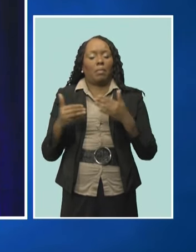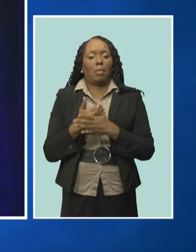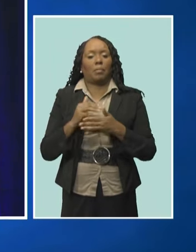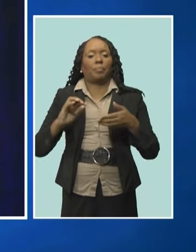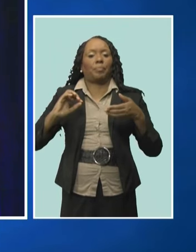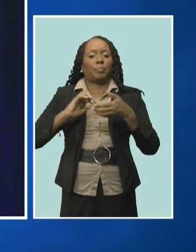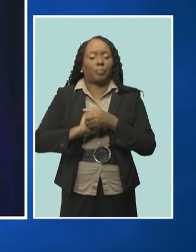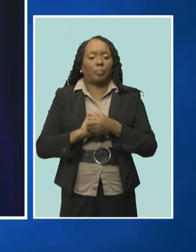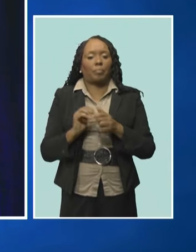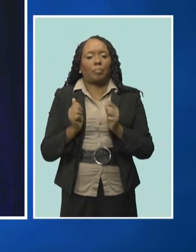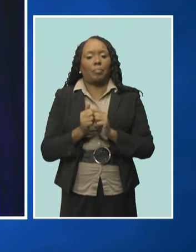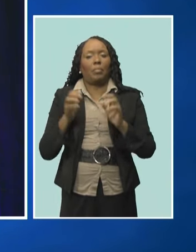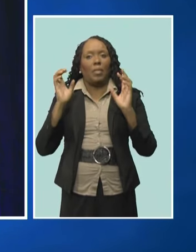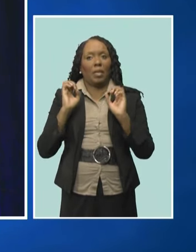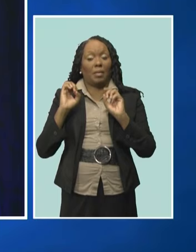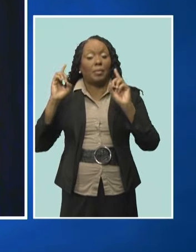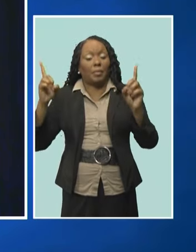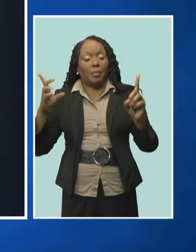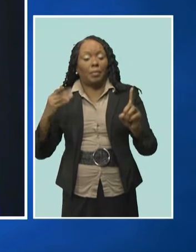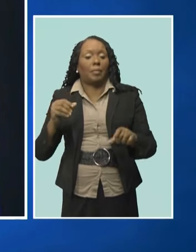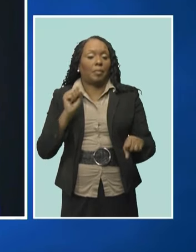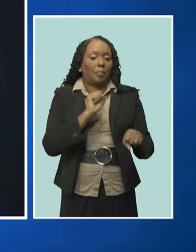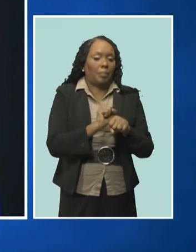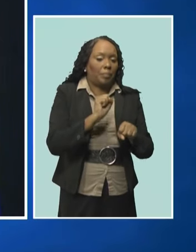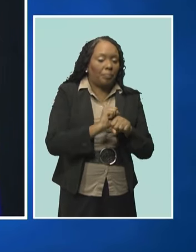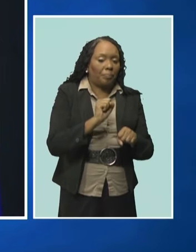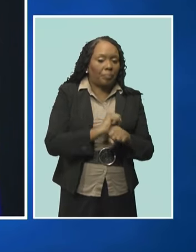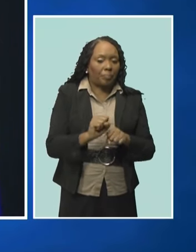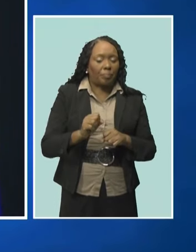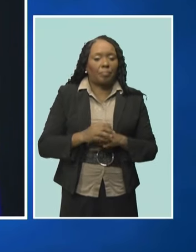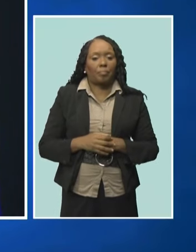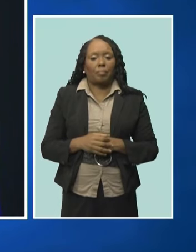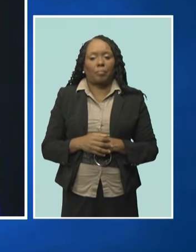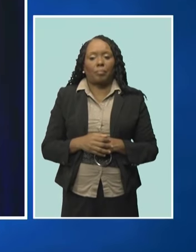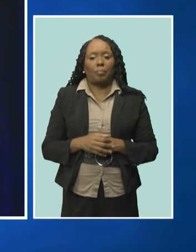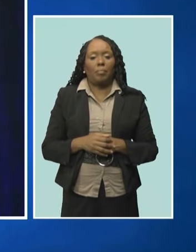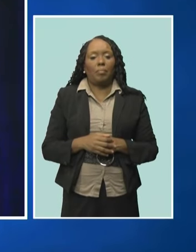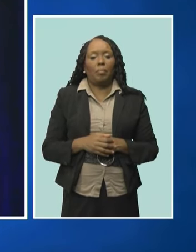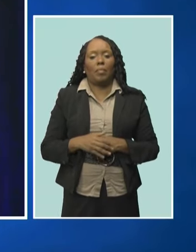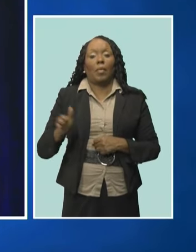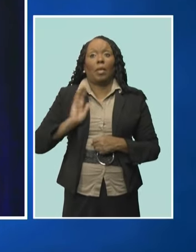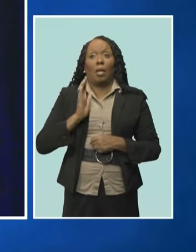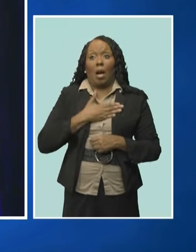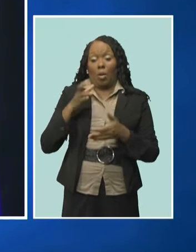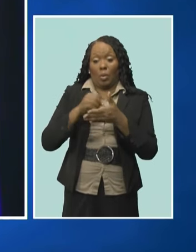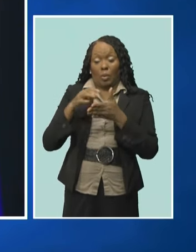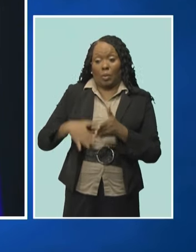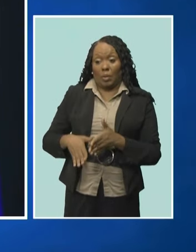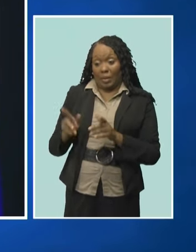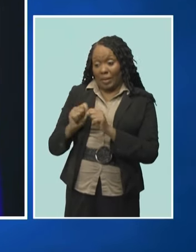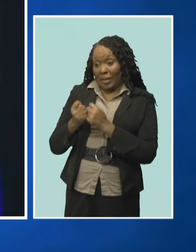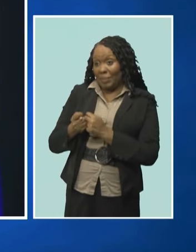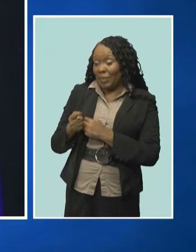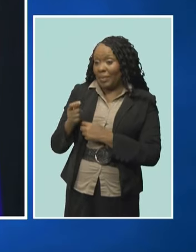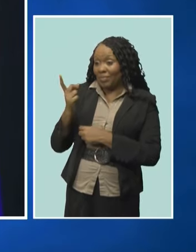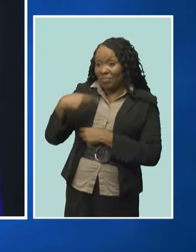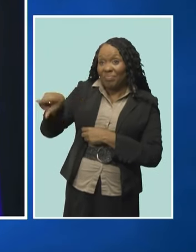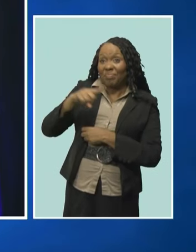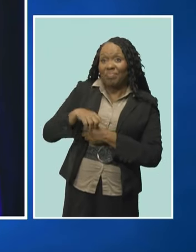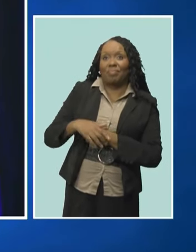and industry. To our student teams today, we say congratulations